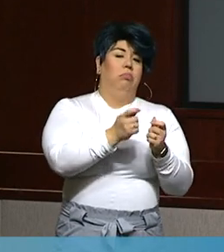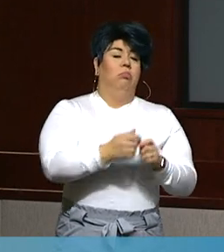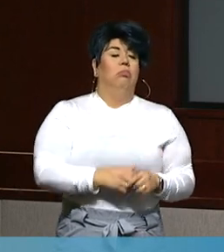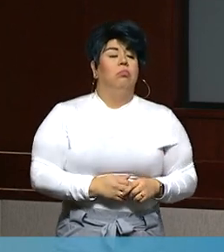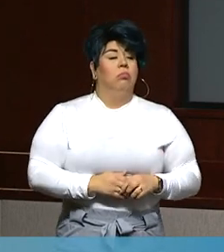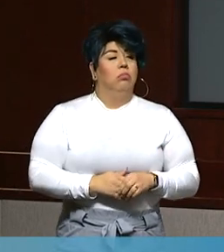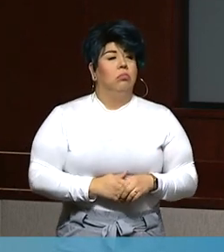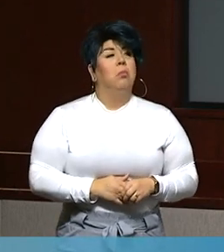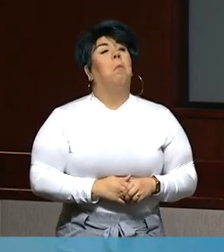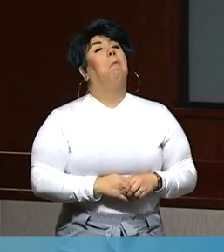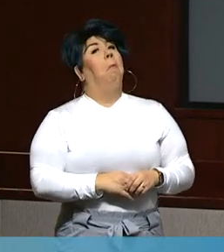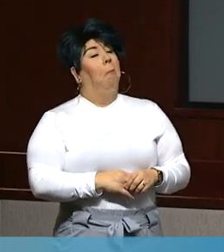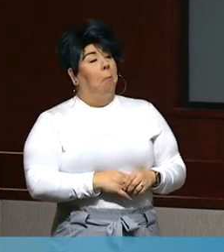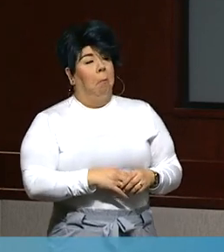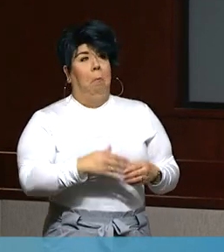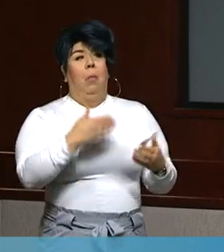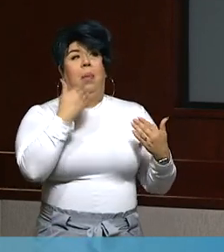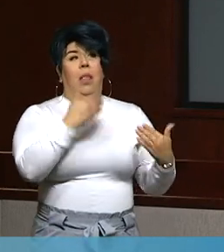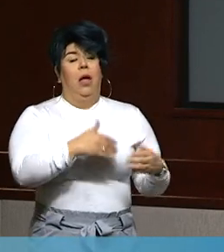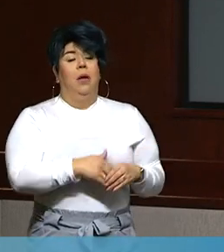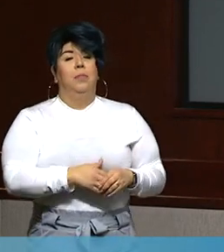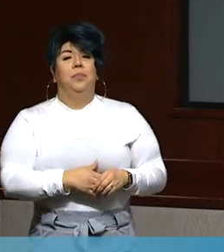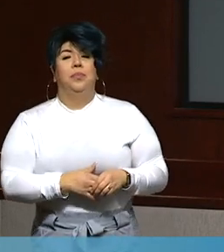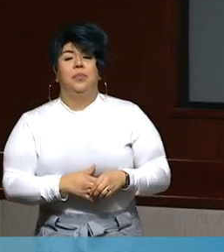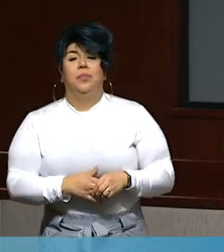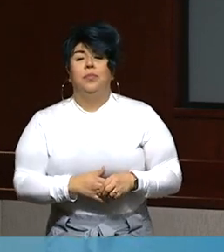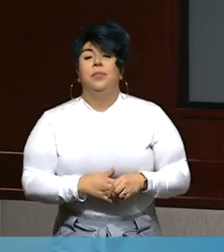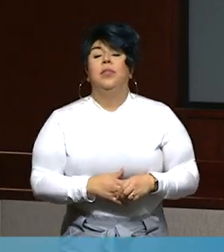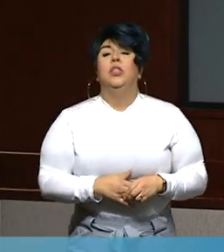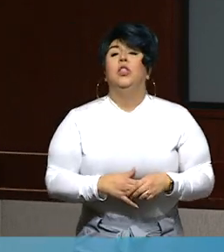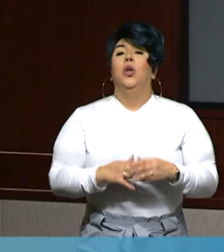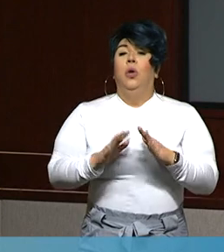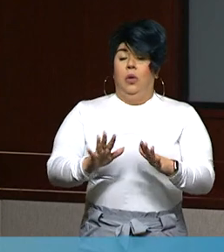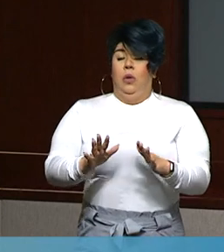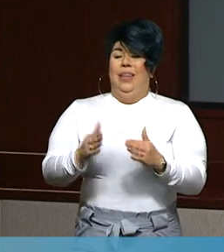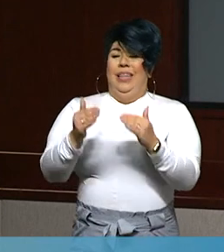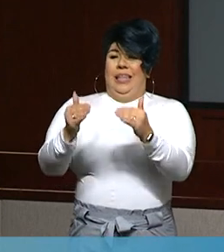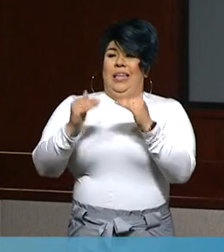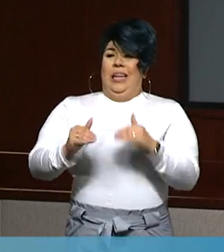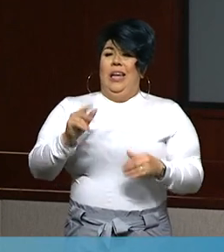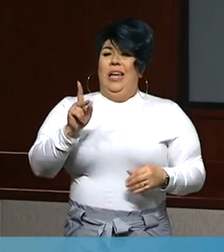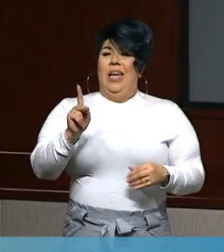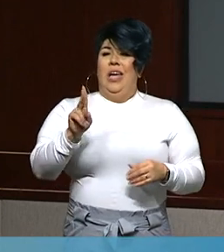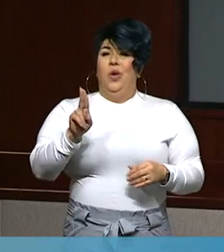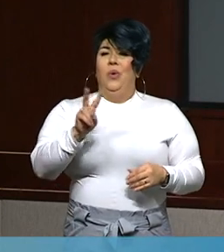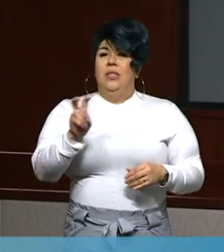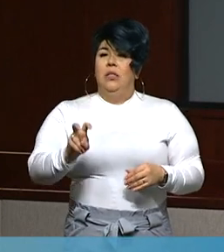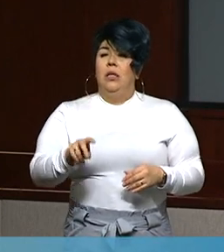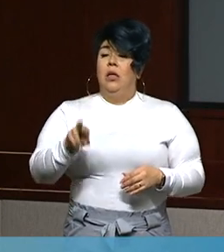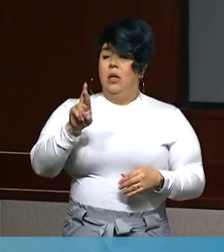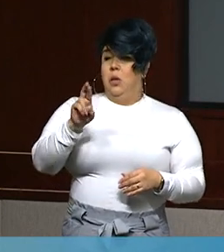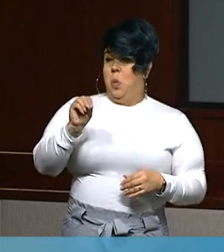All righty, thank you. Thanks, Bryn. Our next outlet is KUZZ. I believe we have Rob on the line.